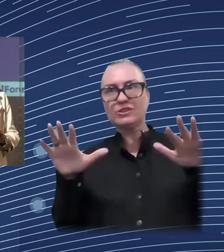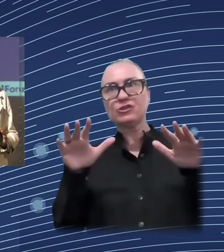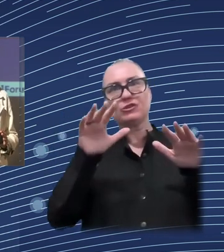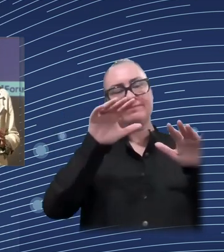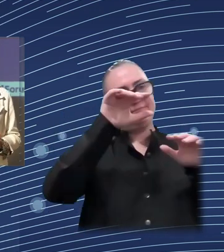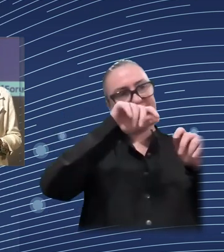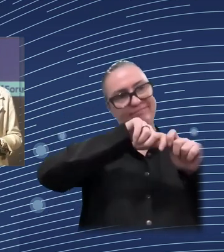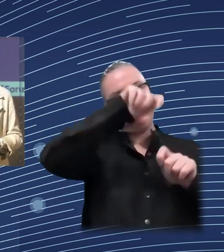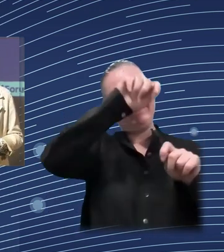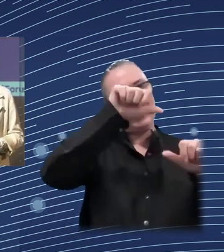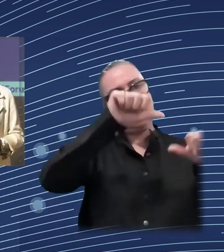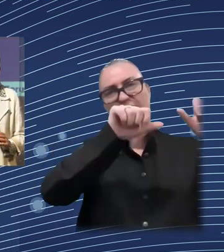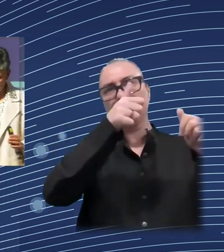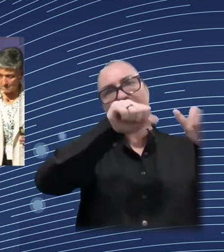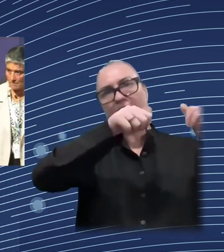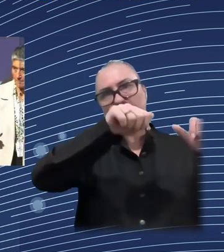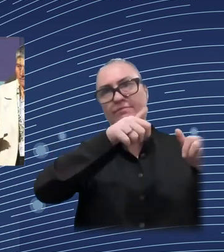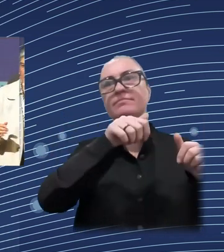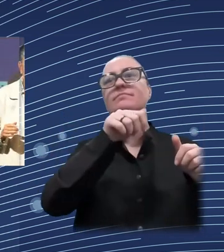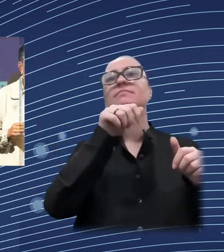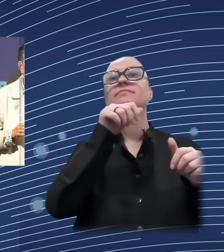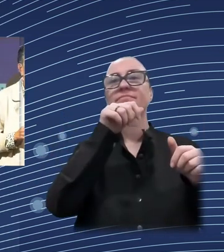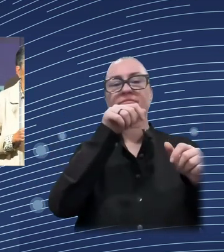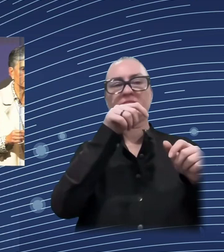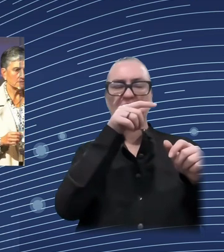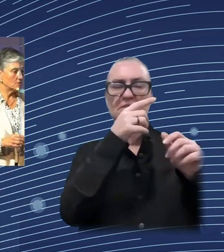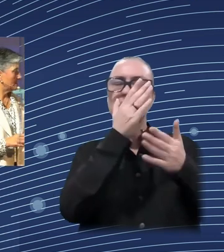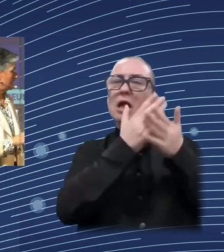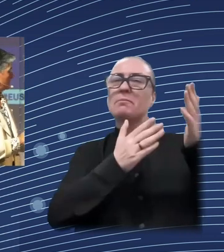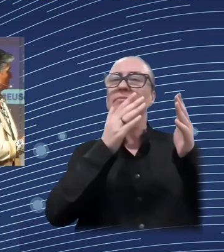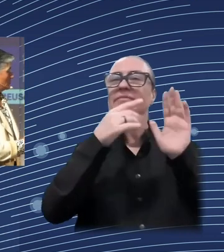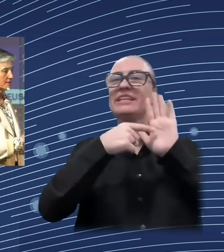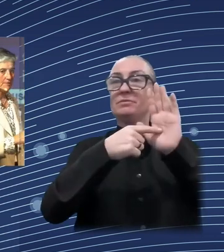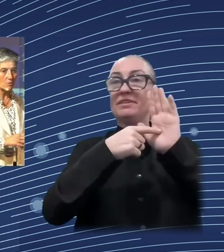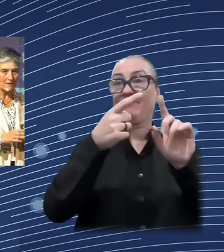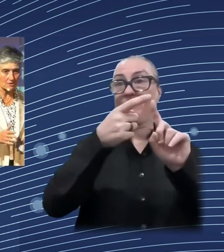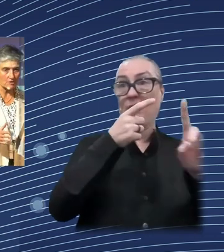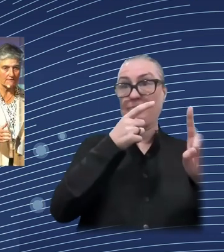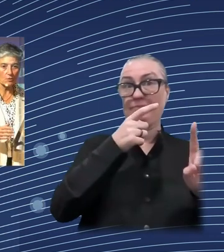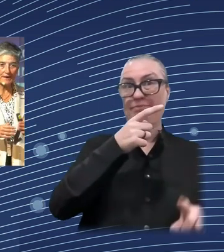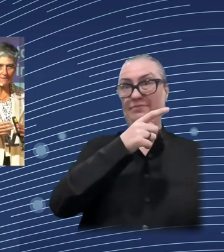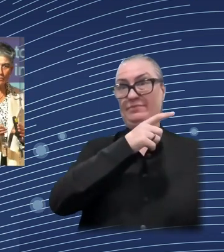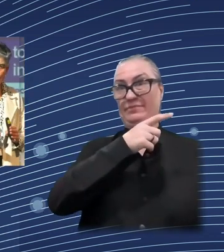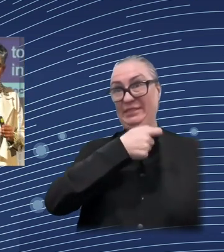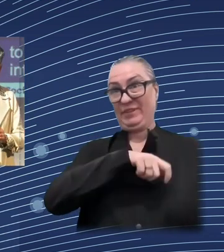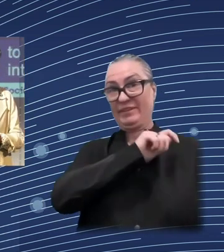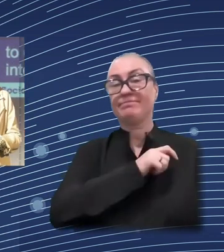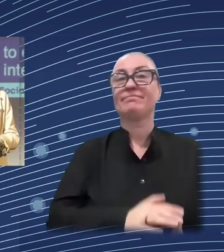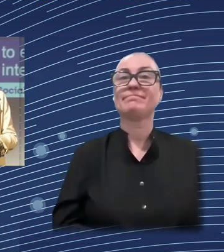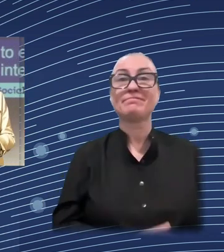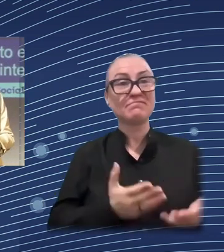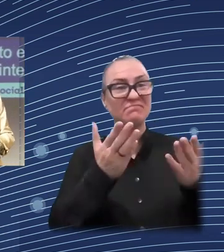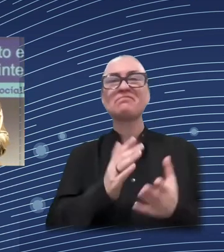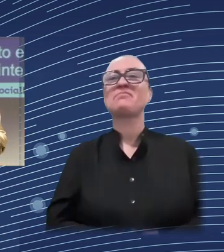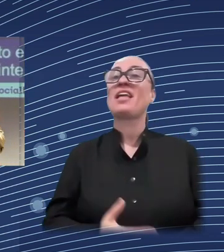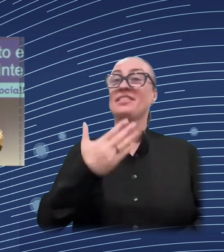I'm only talking about micro level. We are never talking about macro level whenever we talk about this